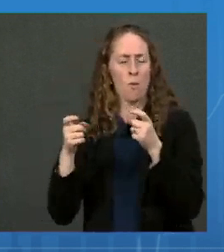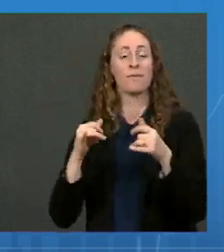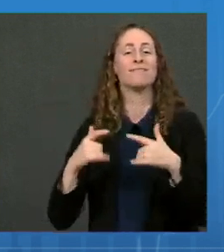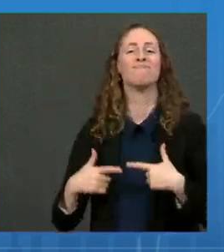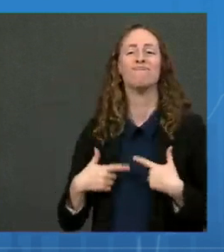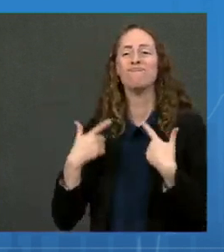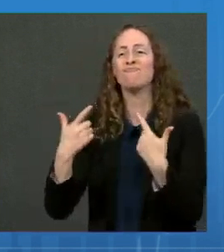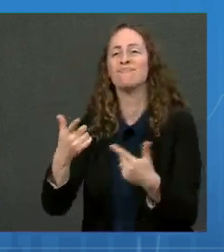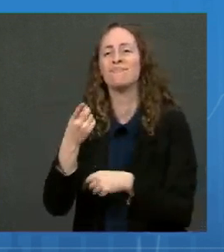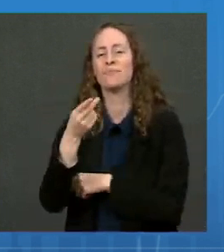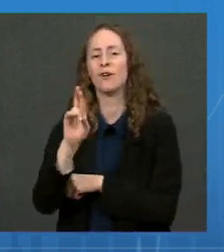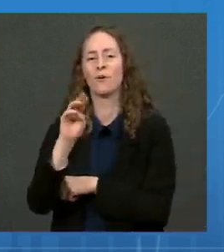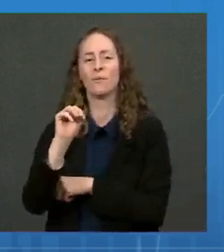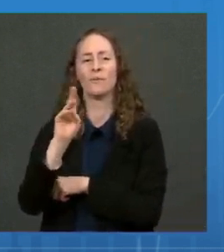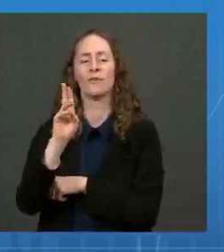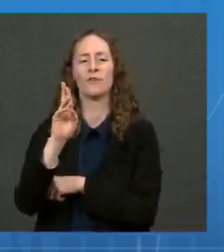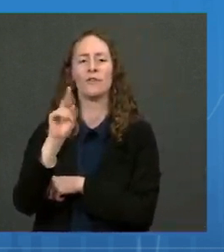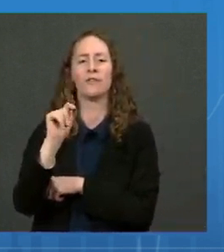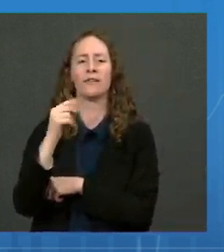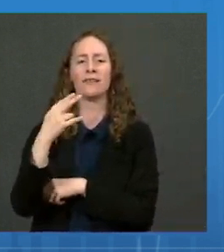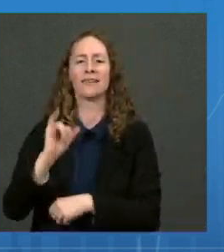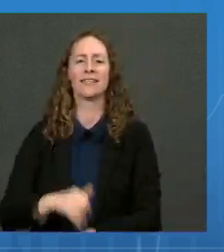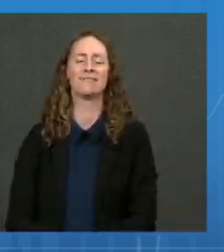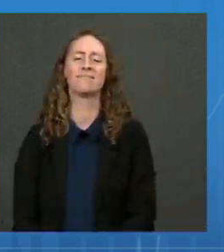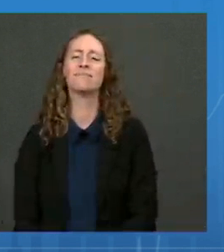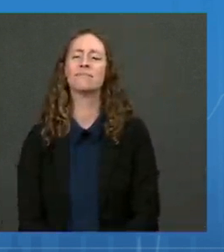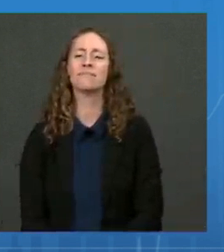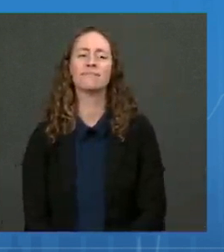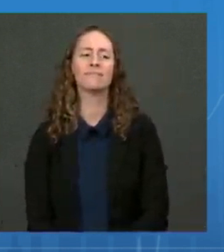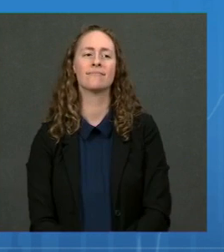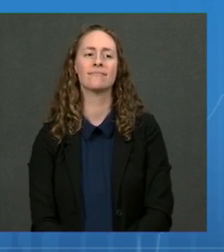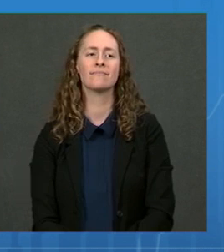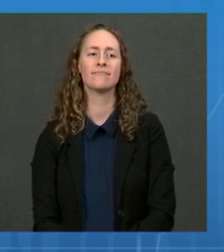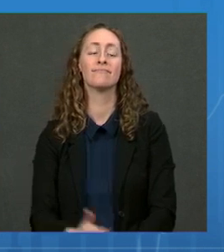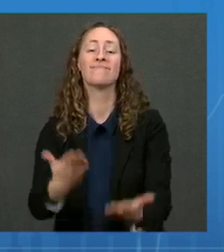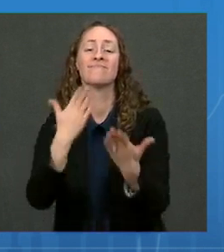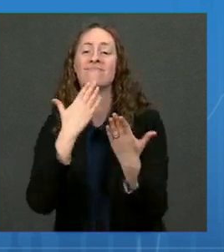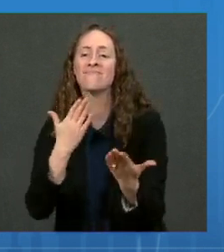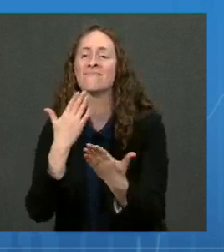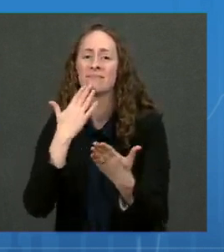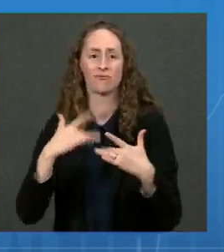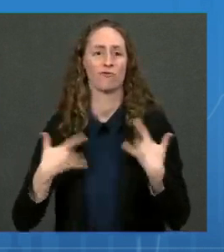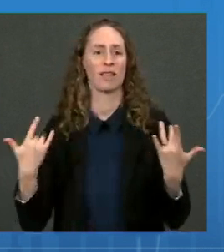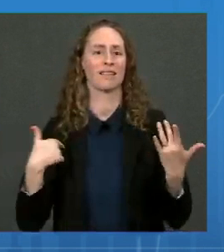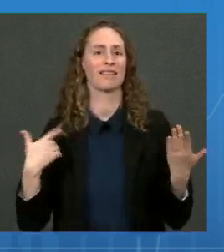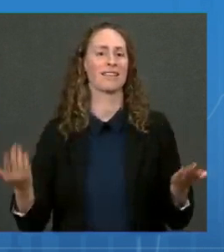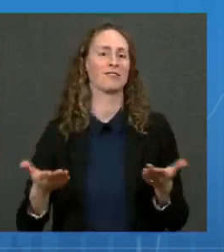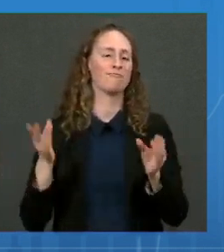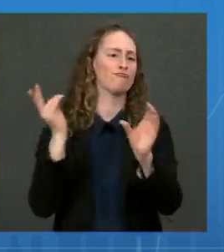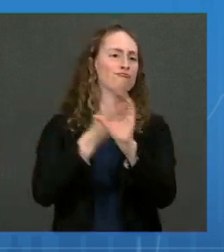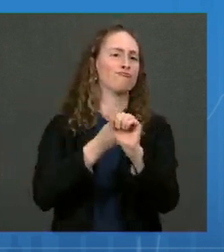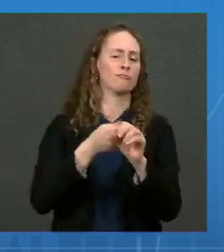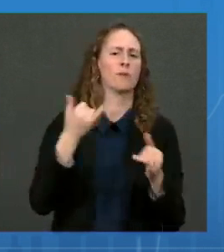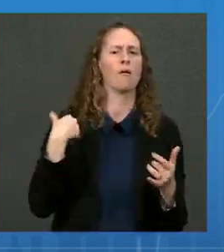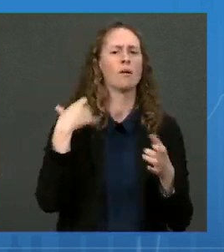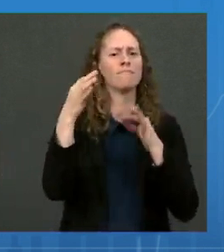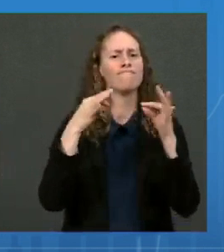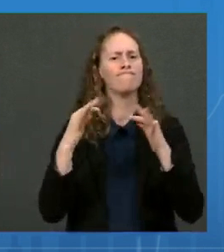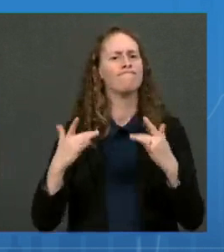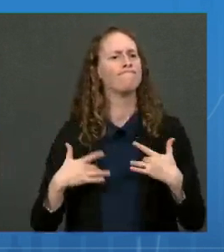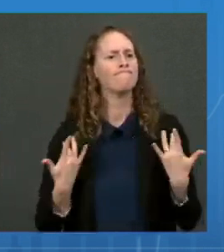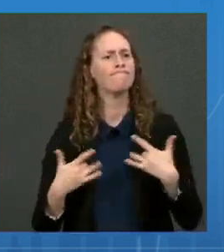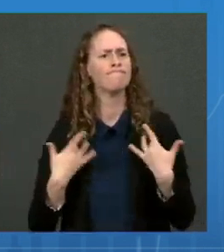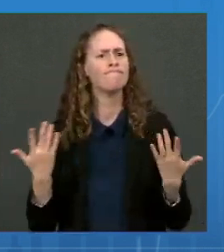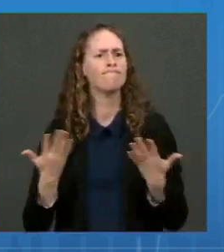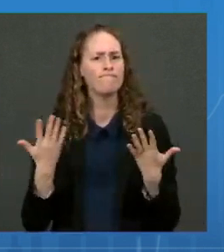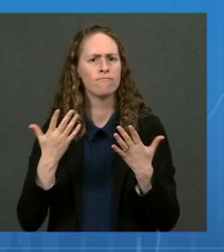Well, thank you, Dr. Fauci. And it's good to be with everyone again this morning. Today, I want to share an update about two of the upcoming vaccine